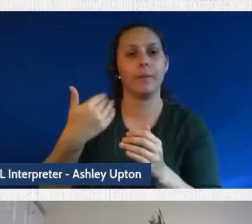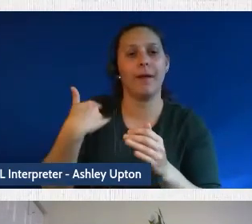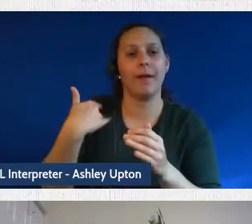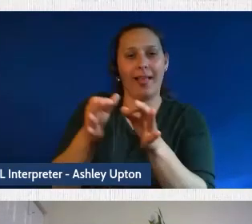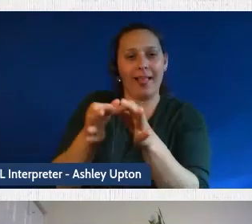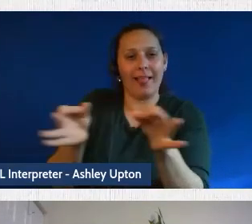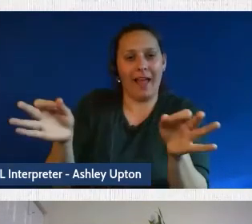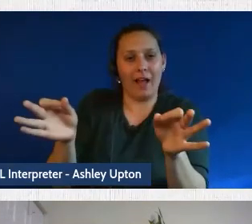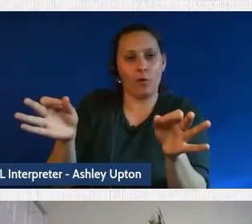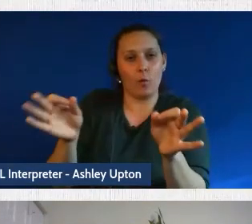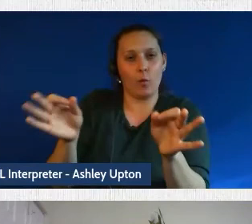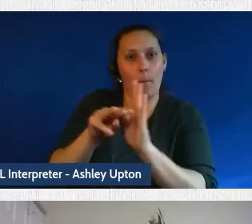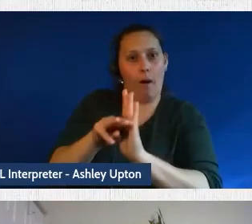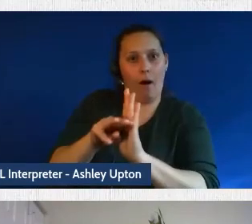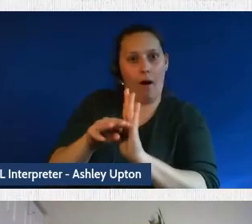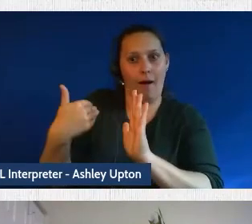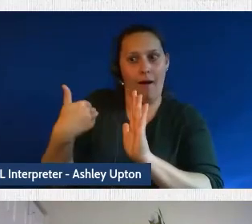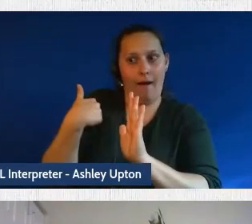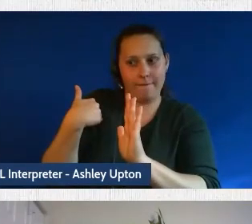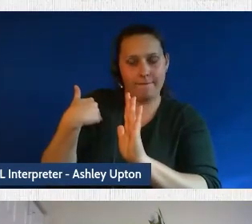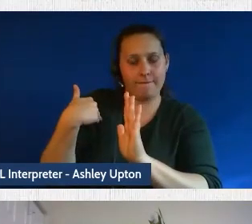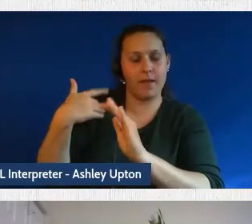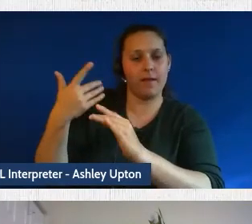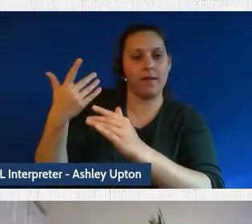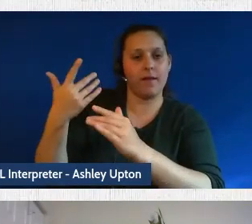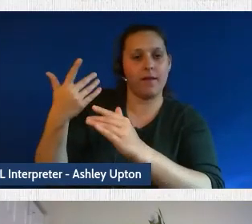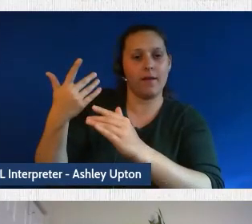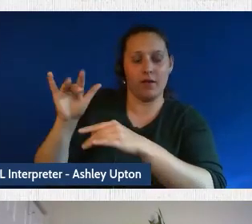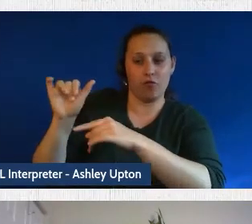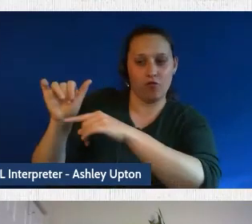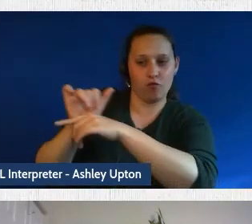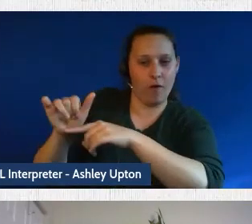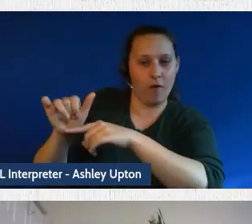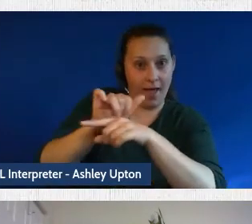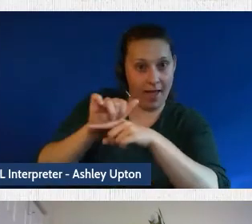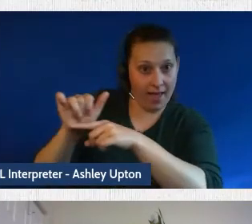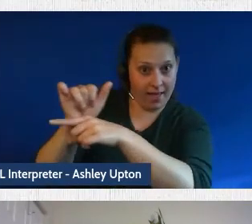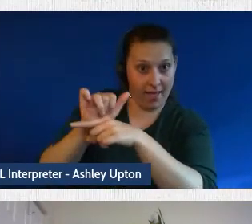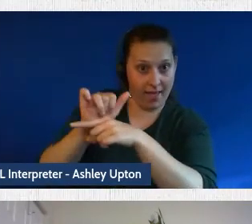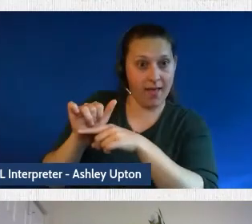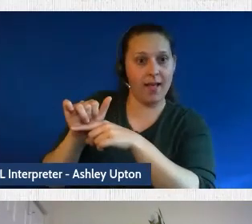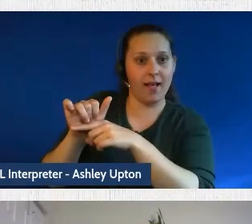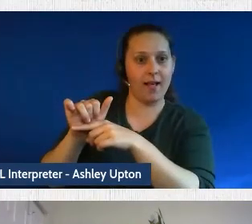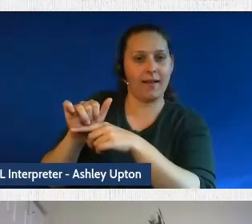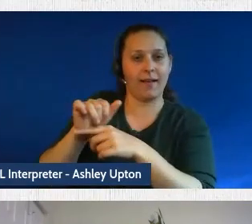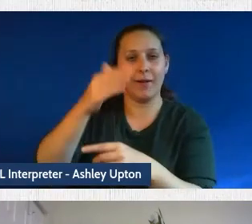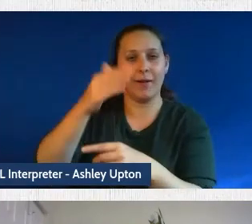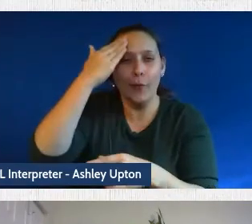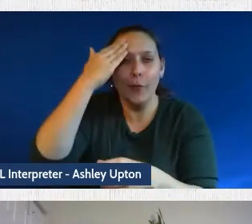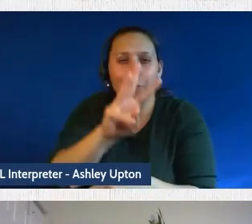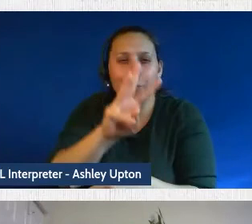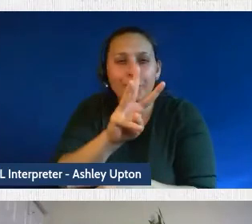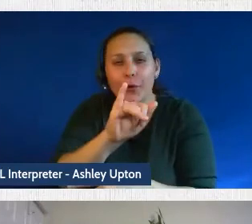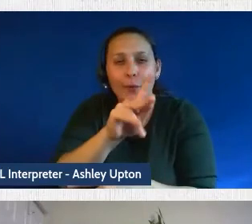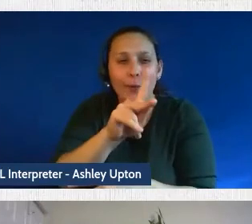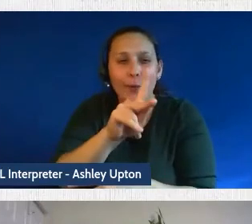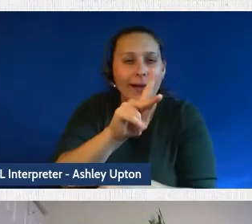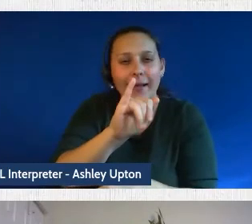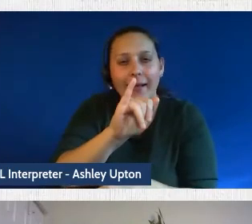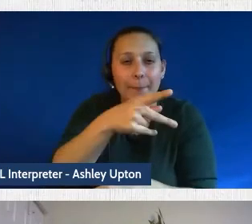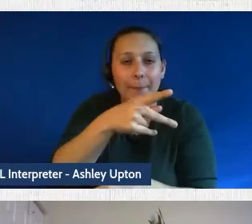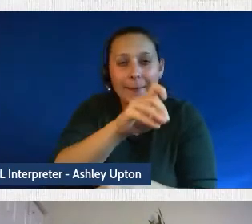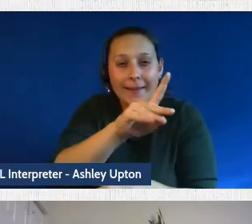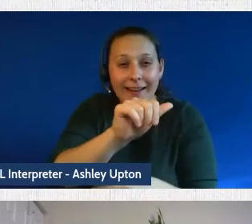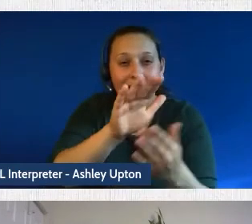that were trained on billions and billions of like Wikipedia documents, like general purpose language. And then we can